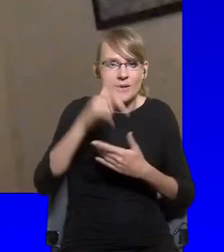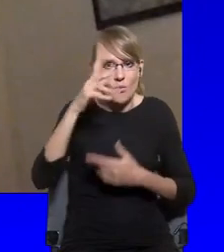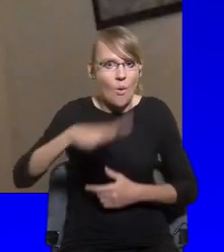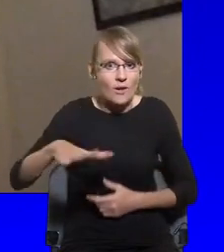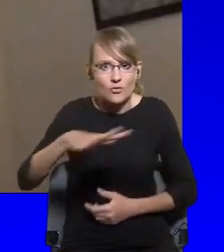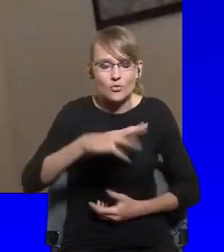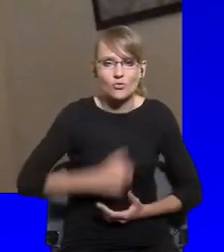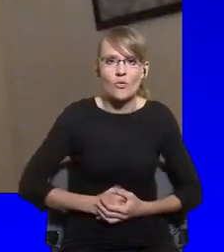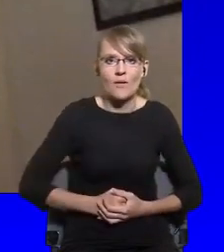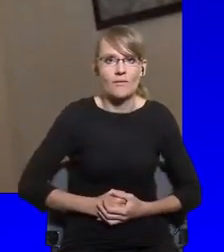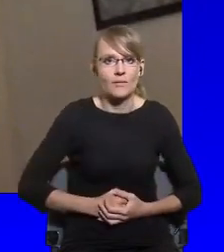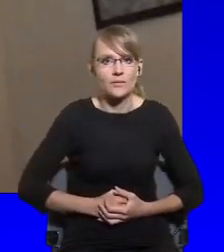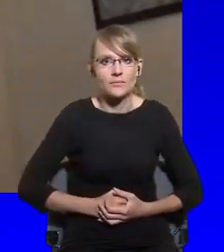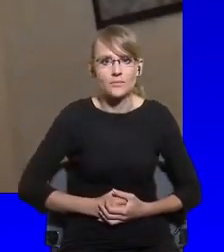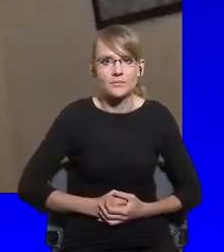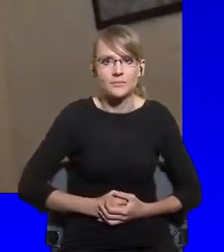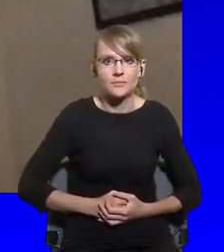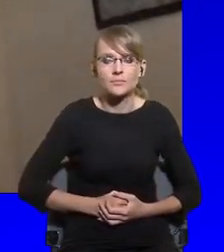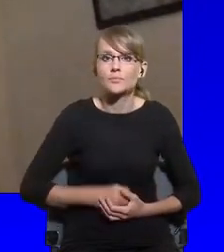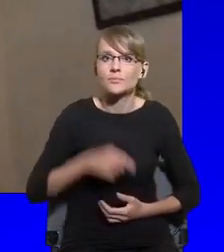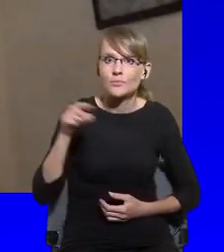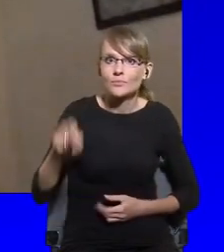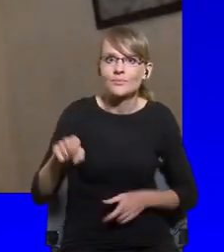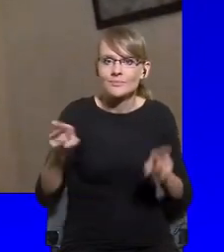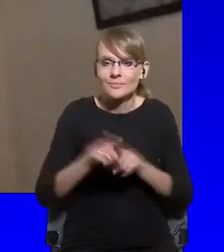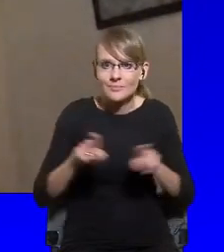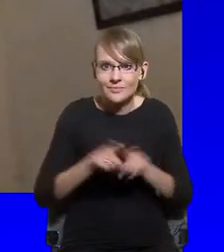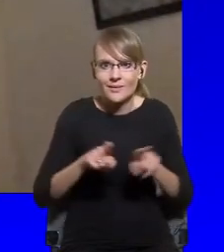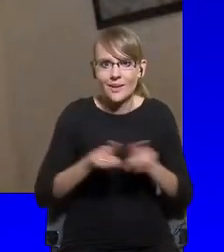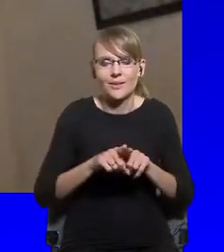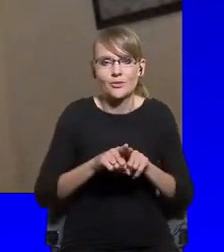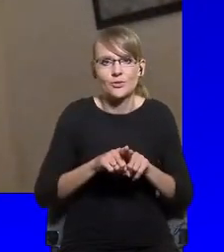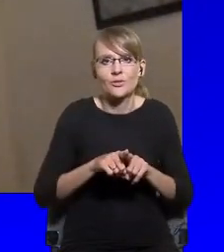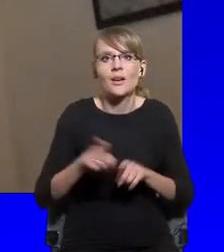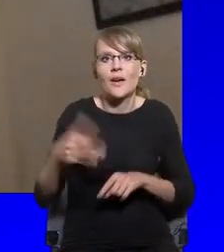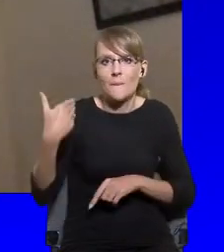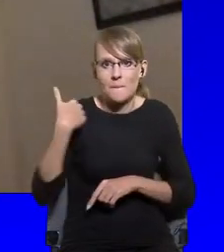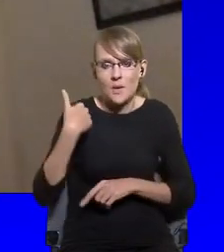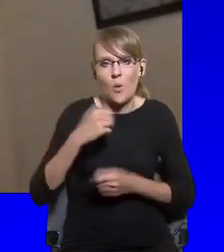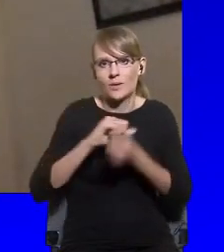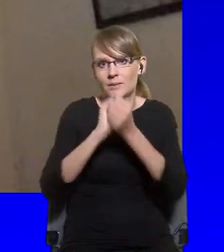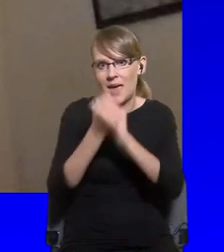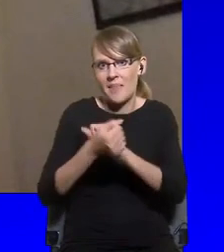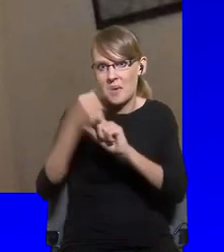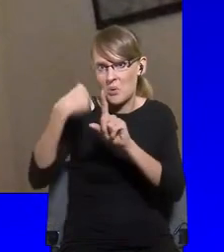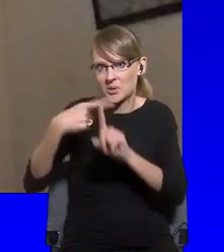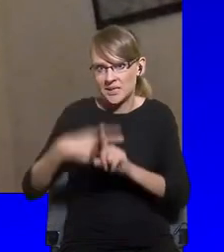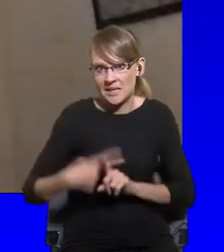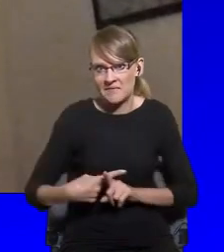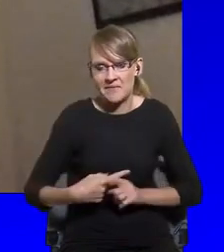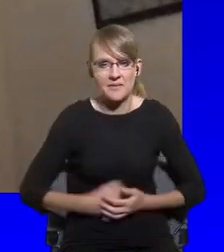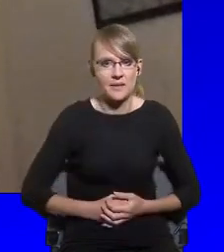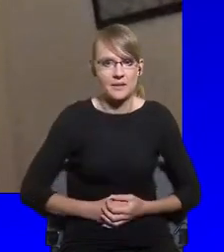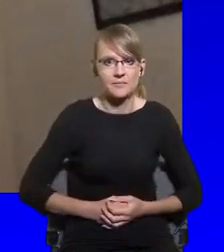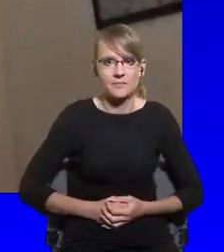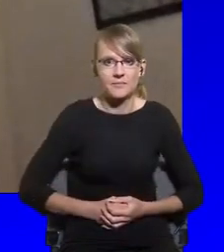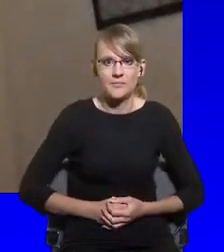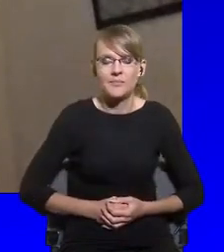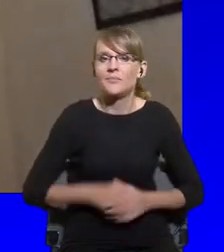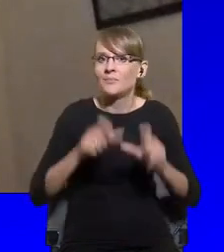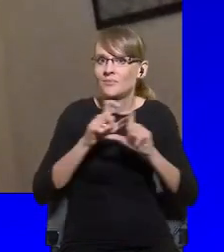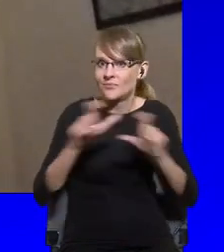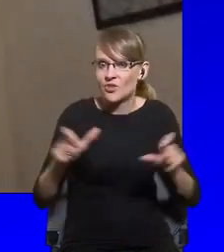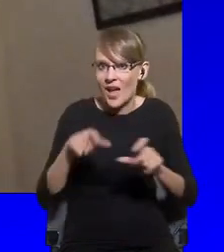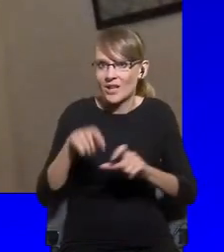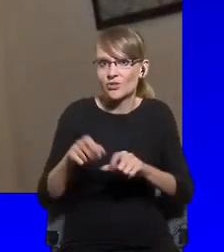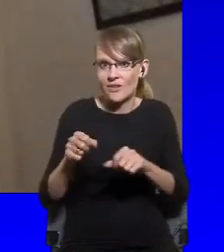counter example during the COVID era, which is the politics